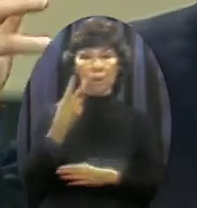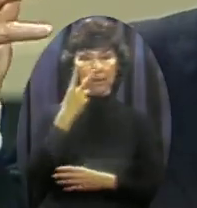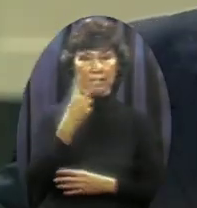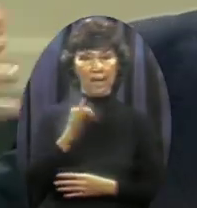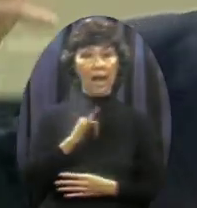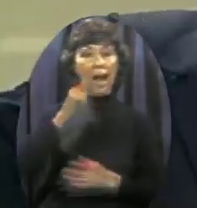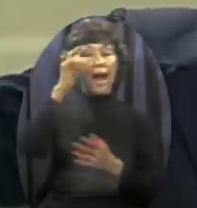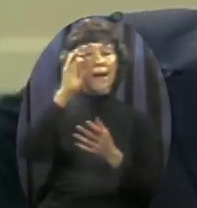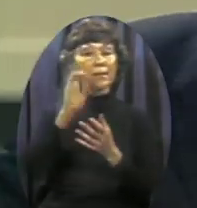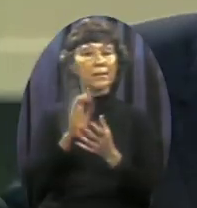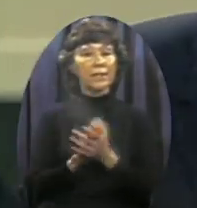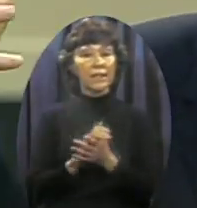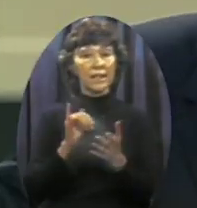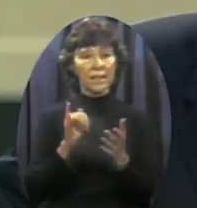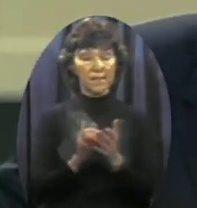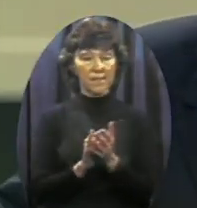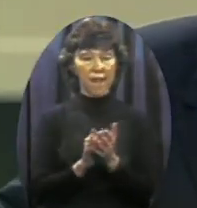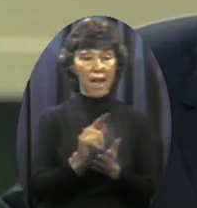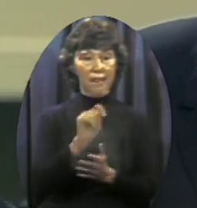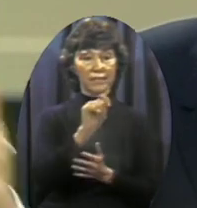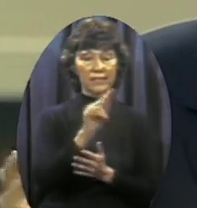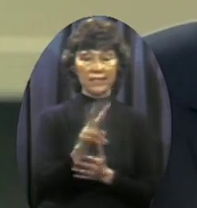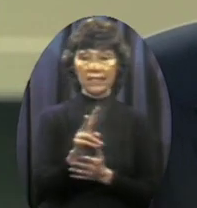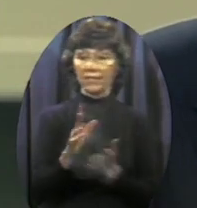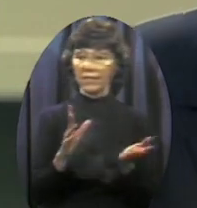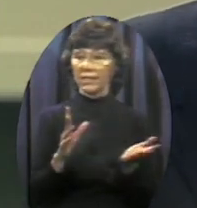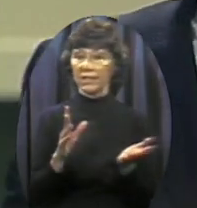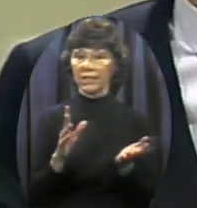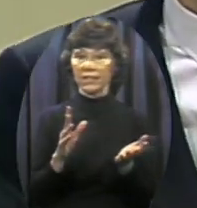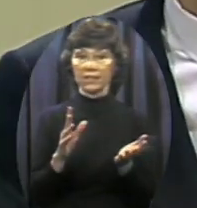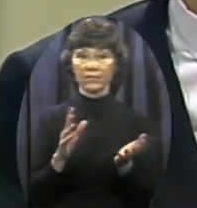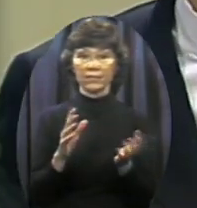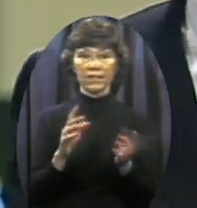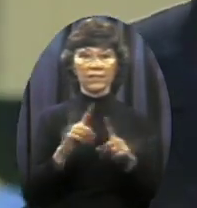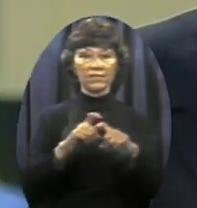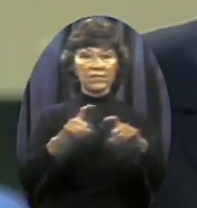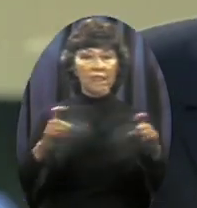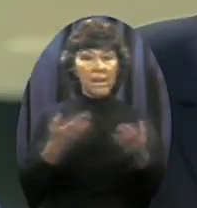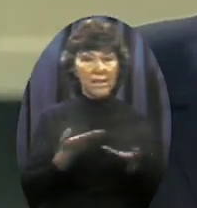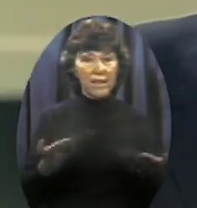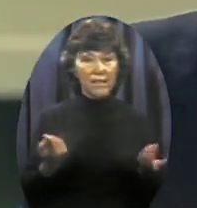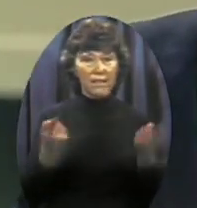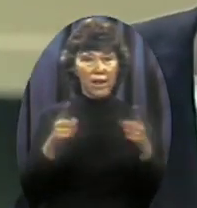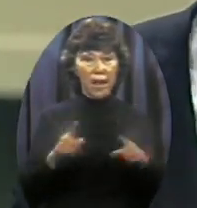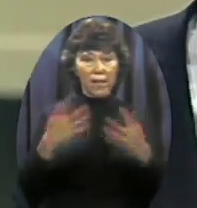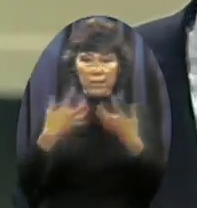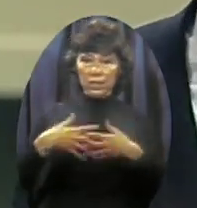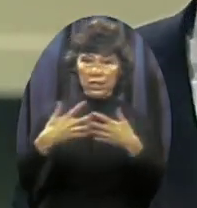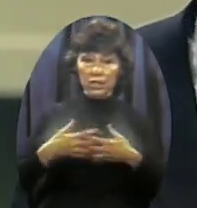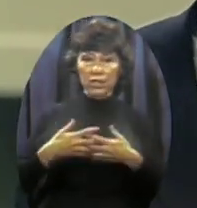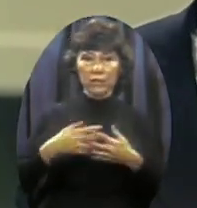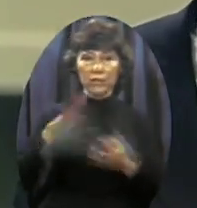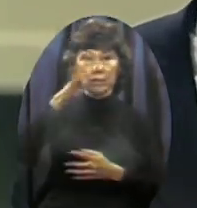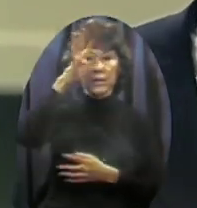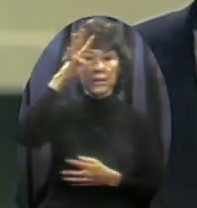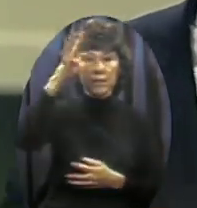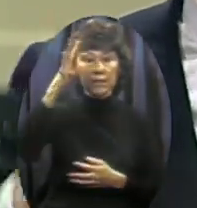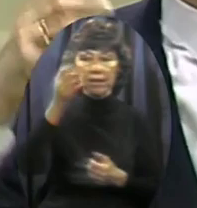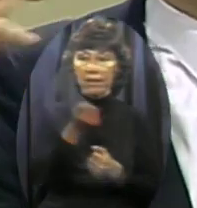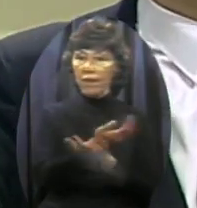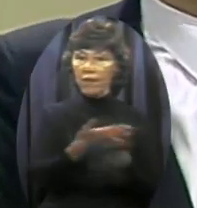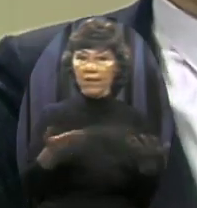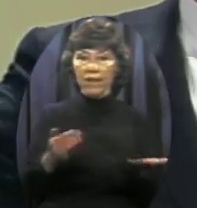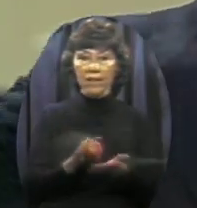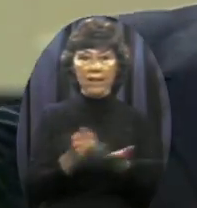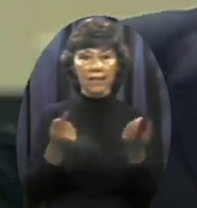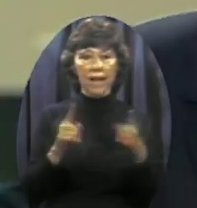Media and communications explosions And it's happening so rapidly you can't keep up God's going to allow us to give the saving gospel of Jesus Christ